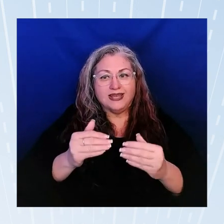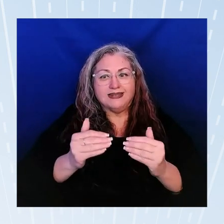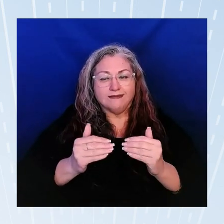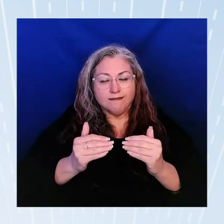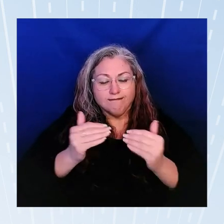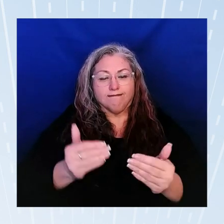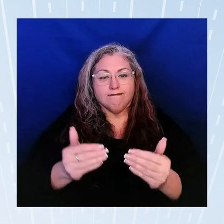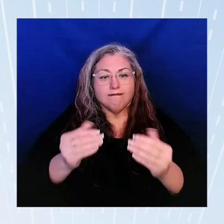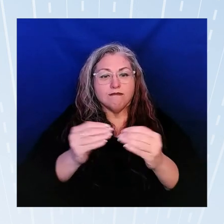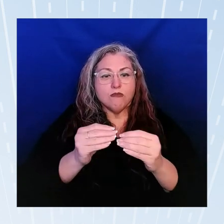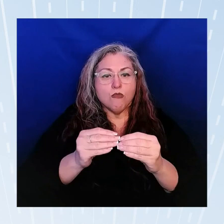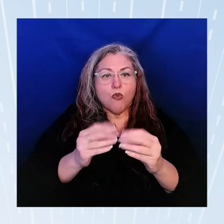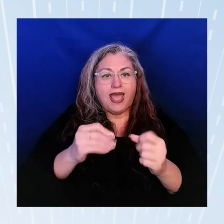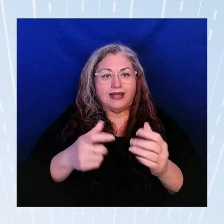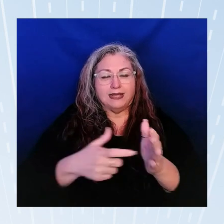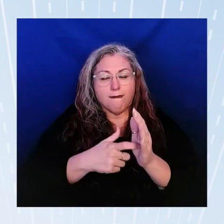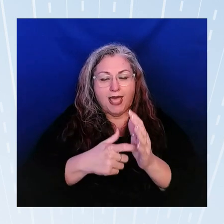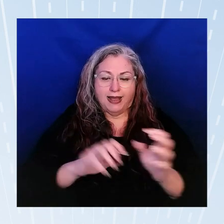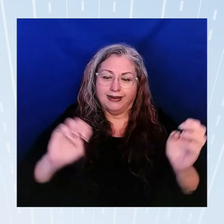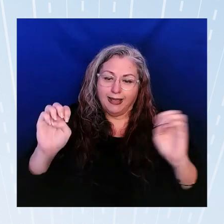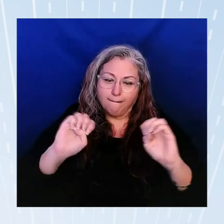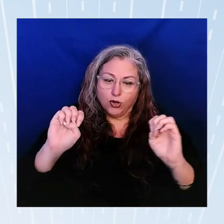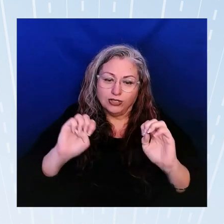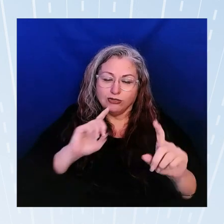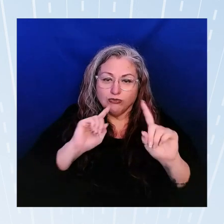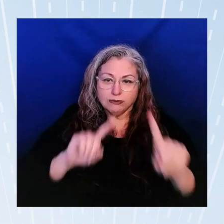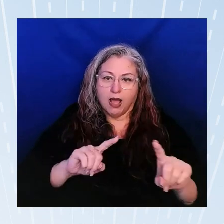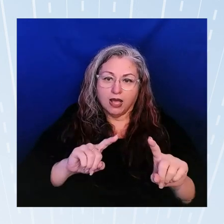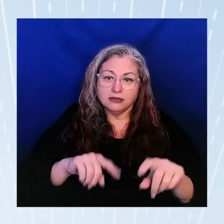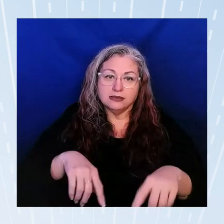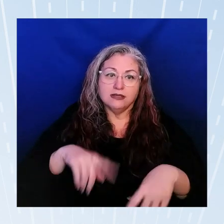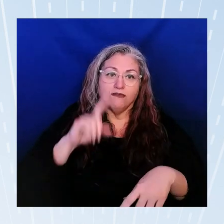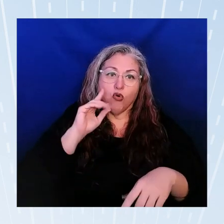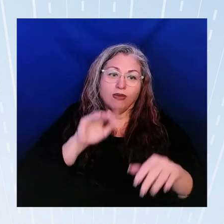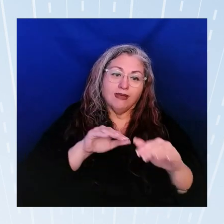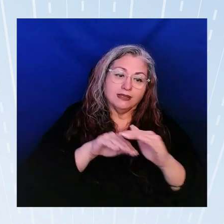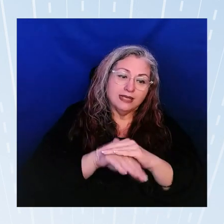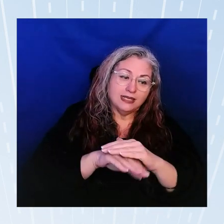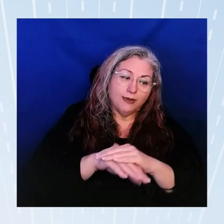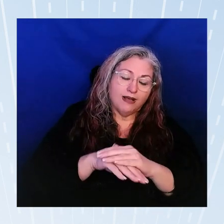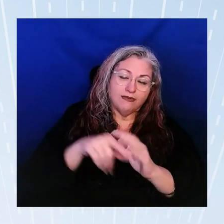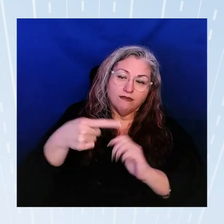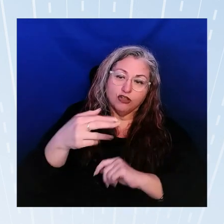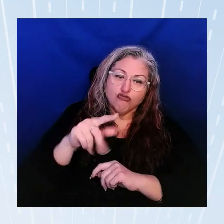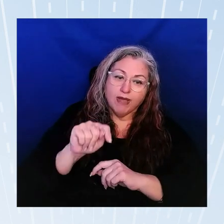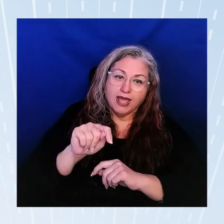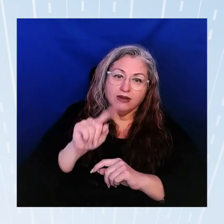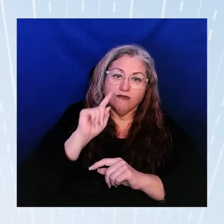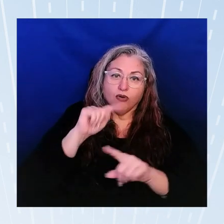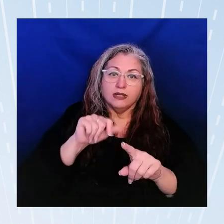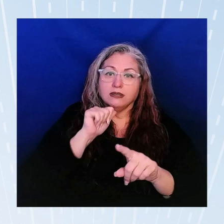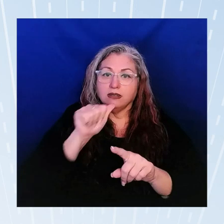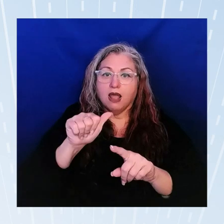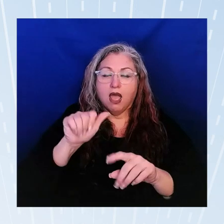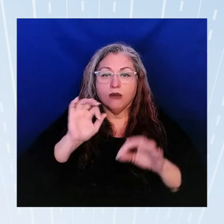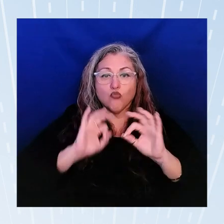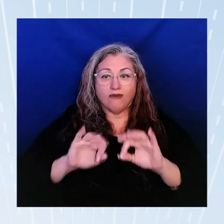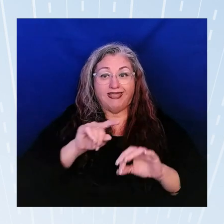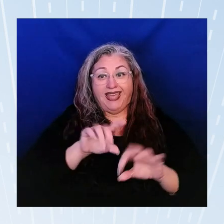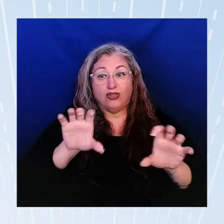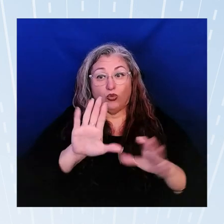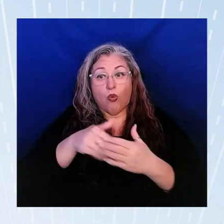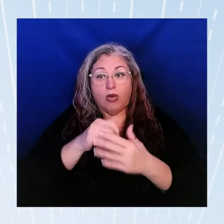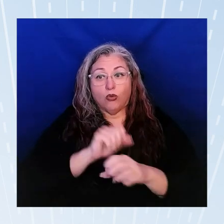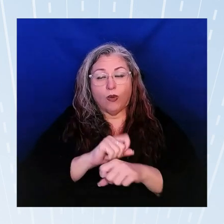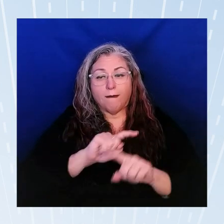demanding an emergency kind of response right? to the accessibility of grants for these nonprofits who are doing the work and need a little bit more